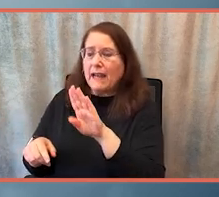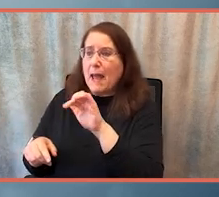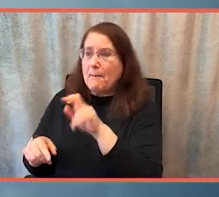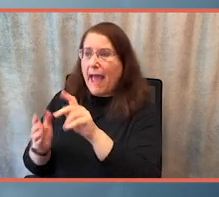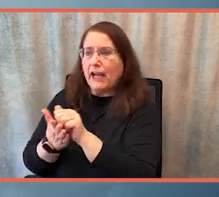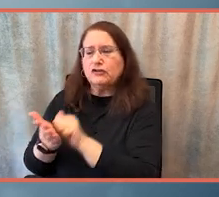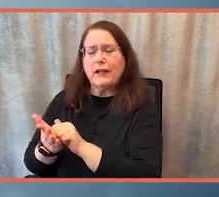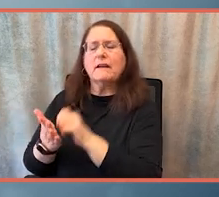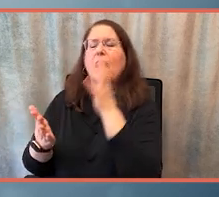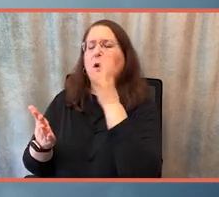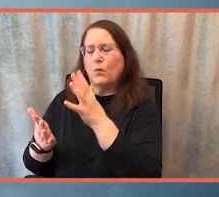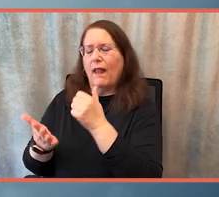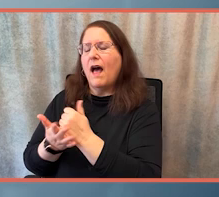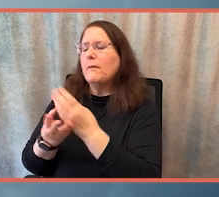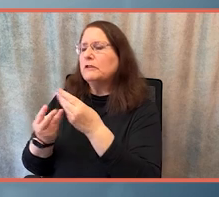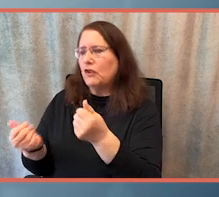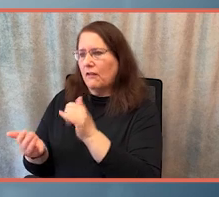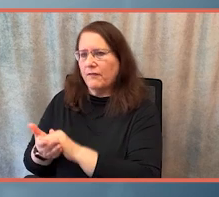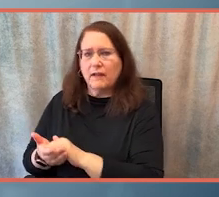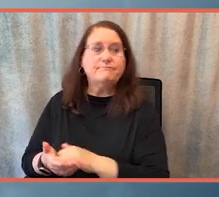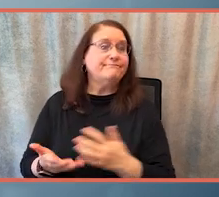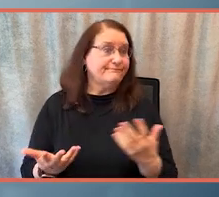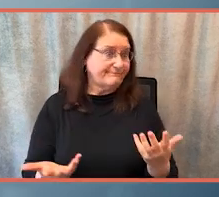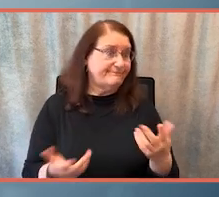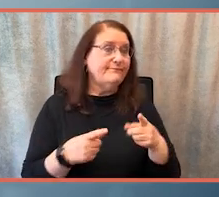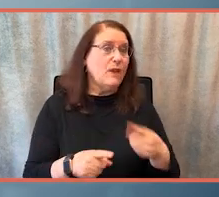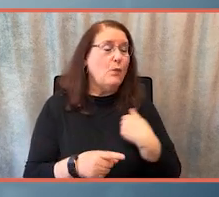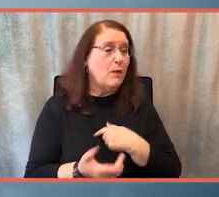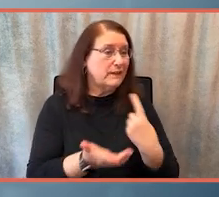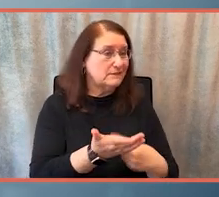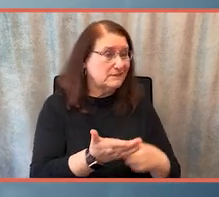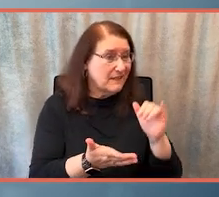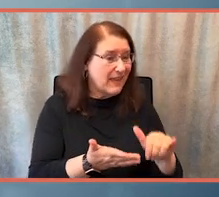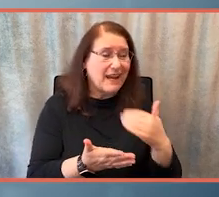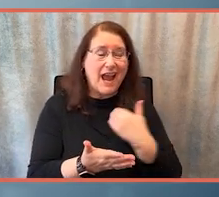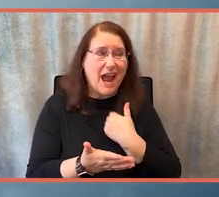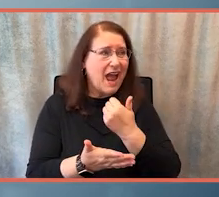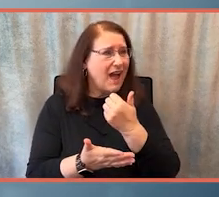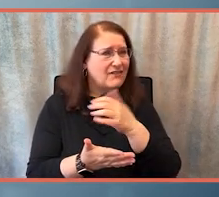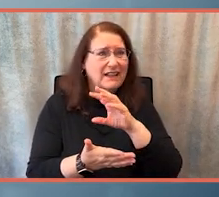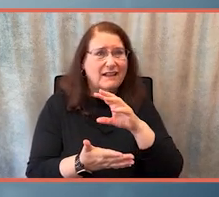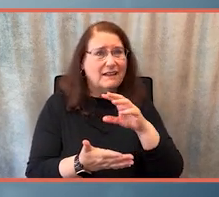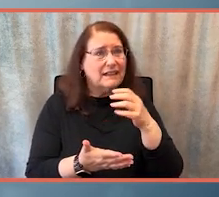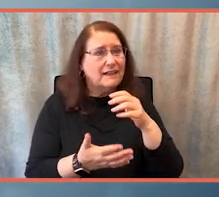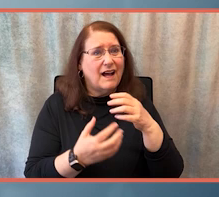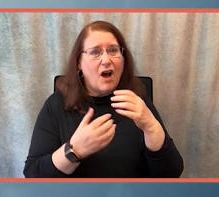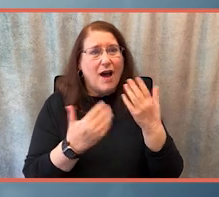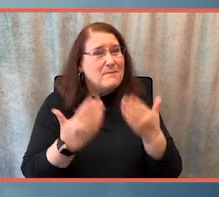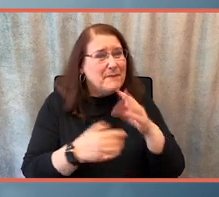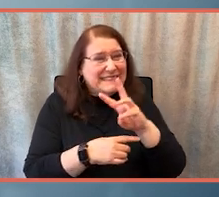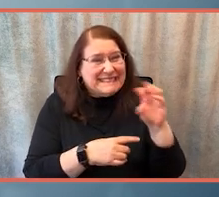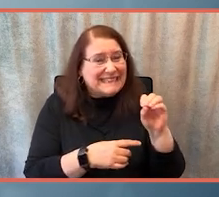at least 8 million, some estimates as many as 60 million people in America who are raising their children while